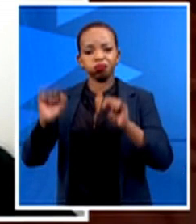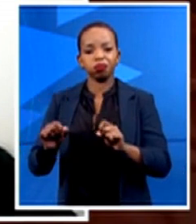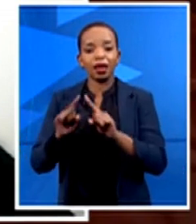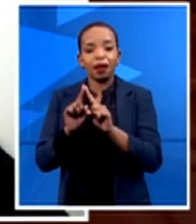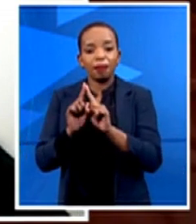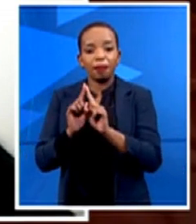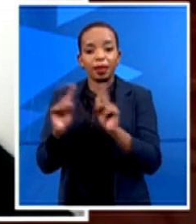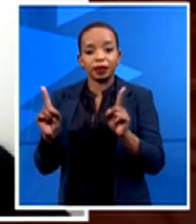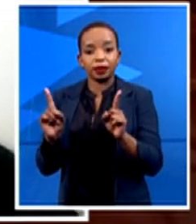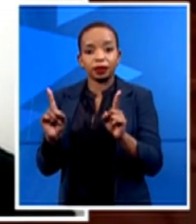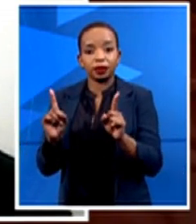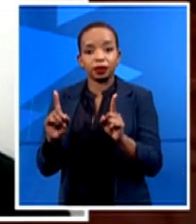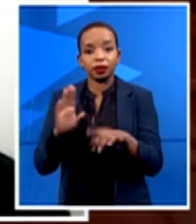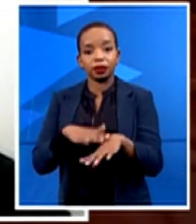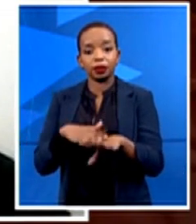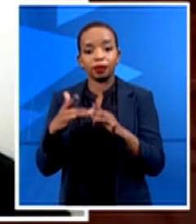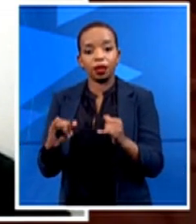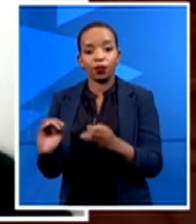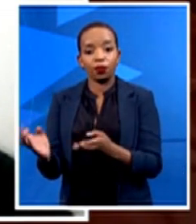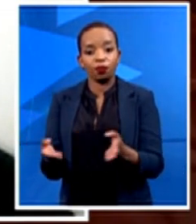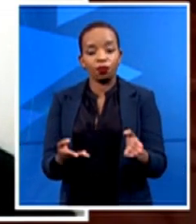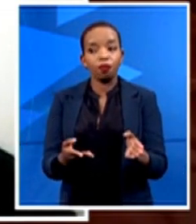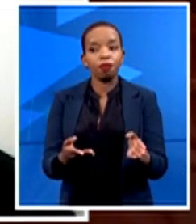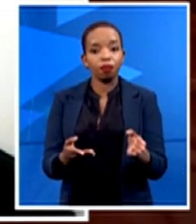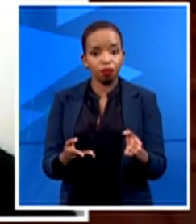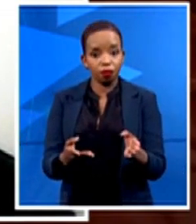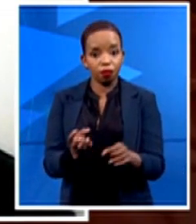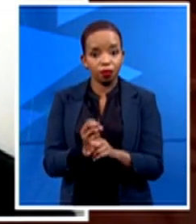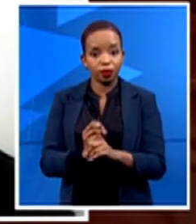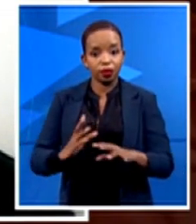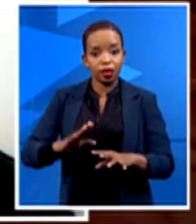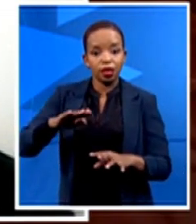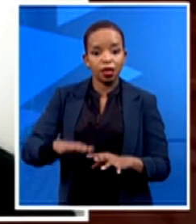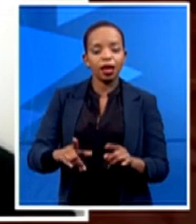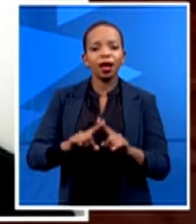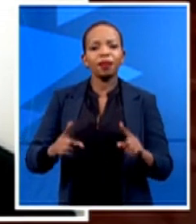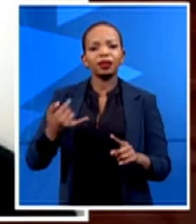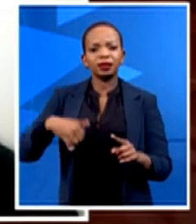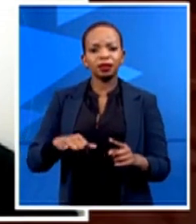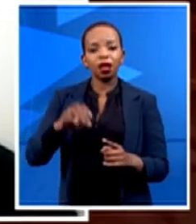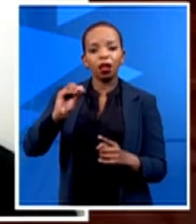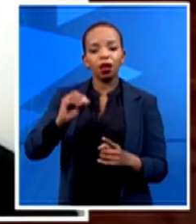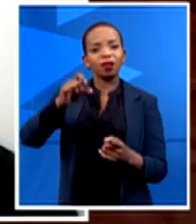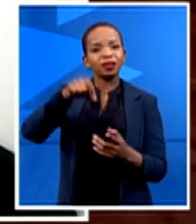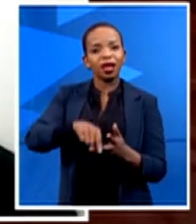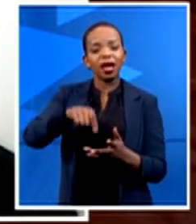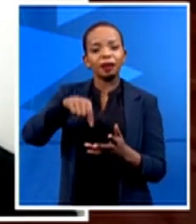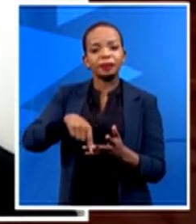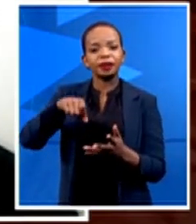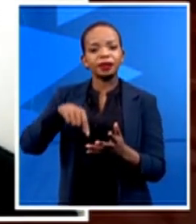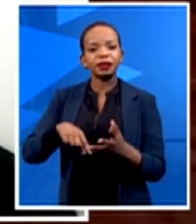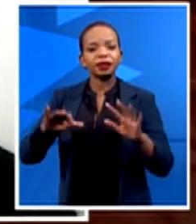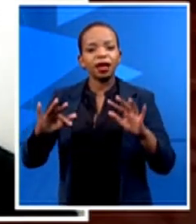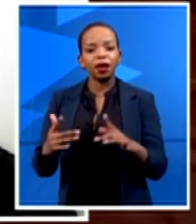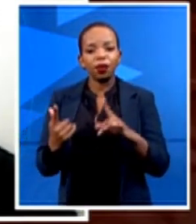gaps in how this technology is being rolled out in the schooling environment, and I think there is a call on all of